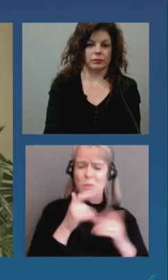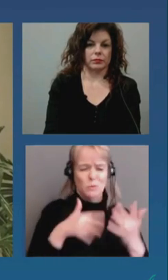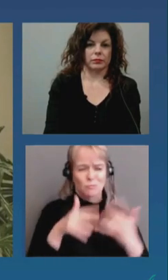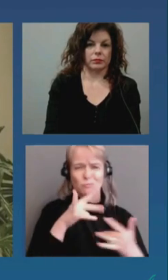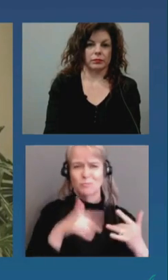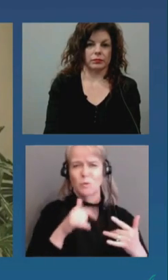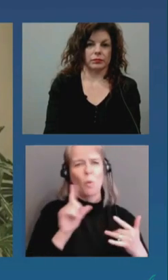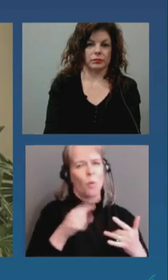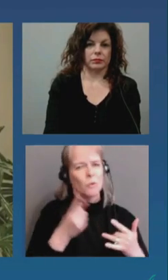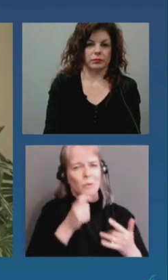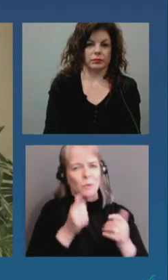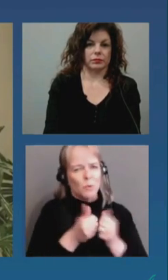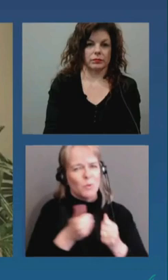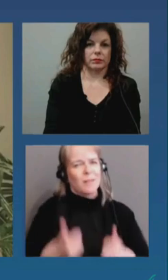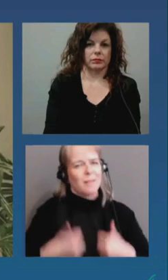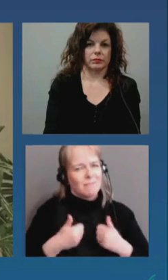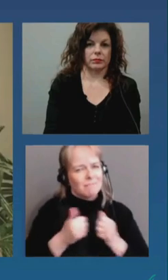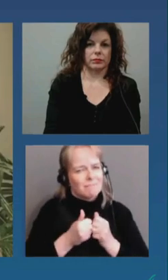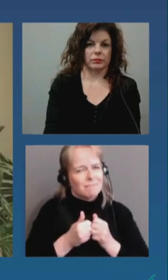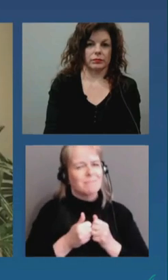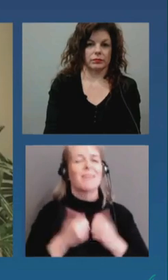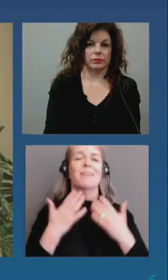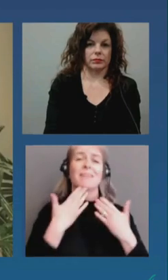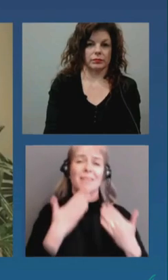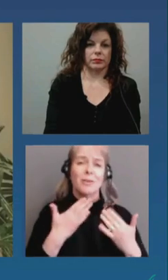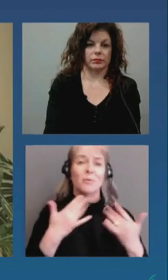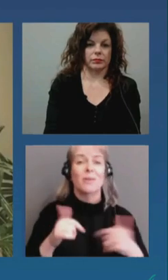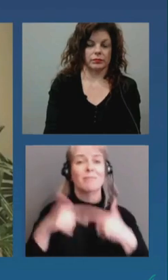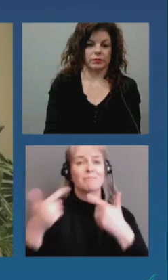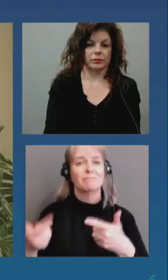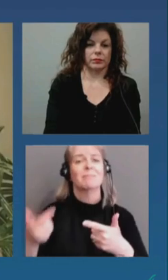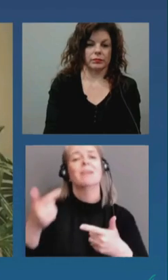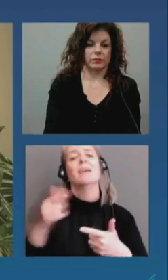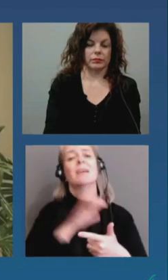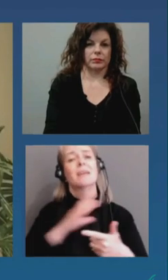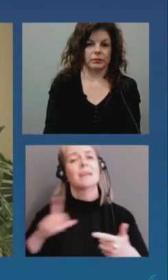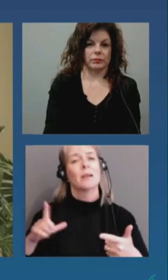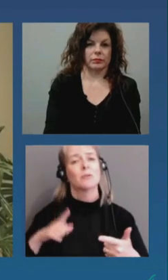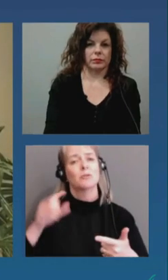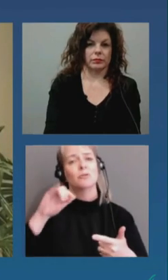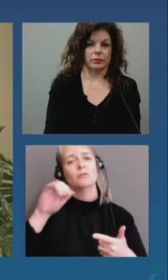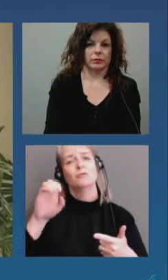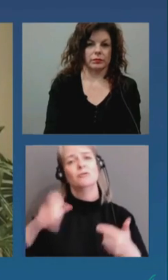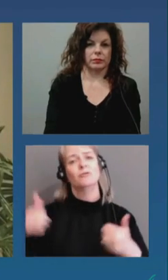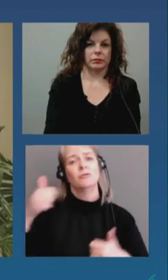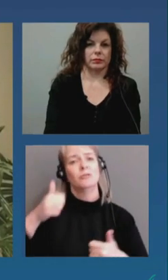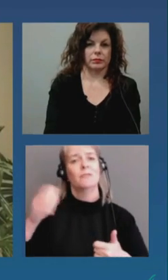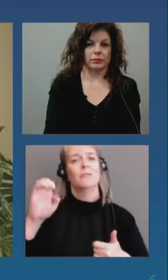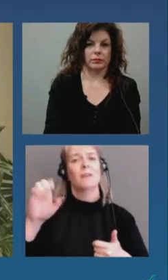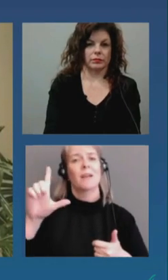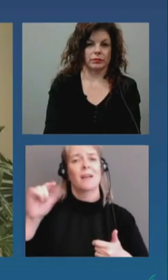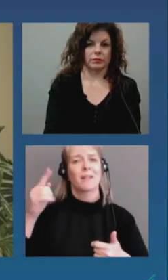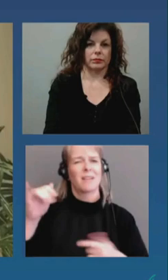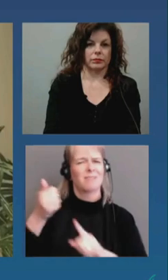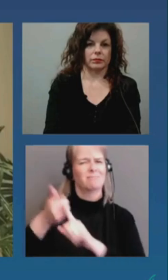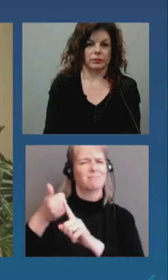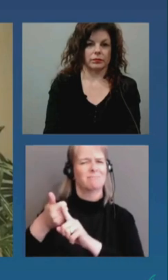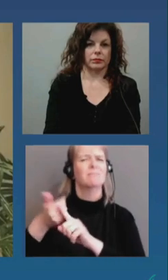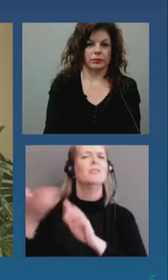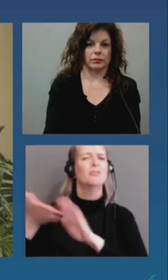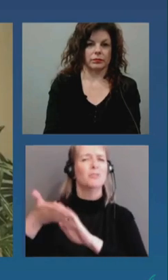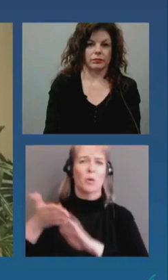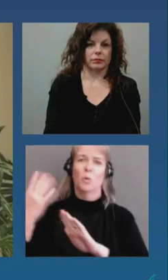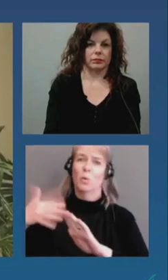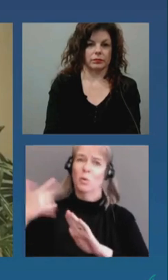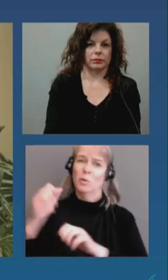Merci beaucoup. And I'll hand it over to Councillor Keith Engleier, the Chair of Ottawa Public Health, who's putting in lots of hours.